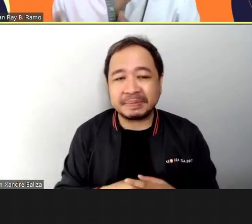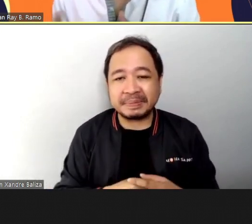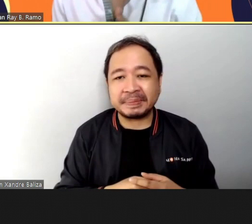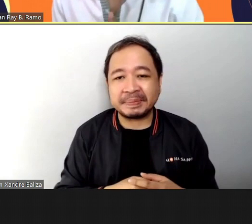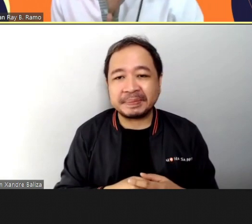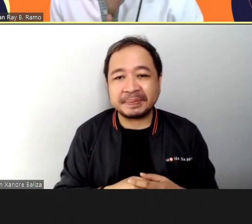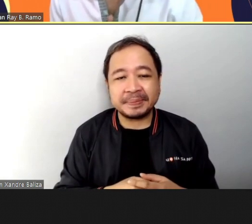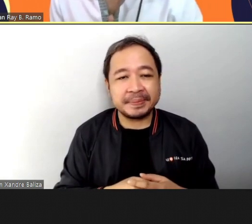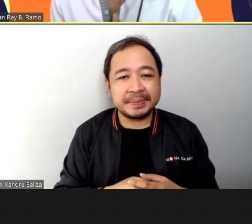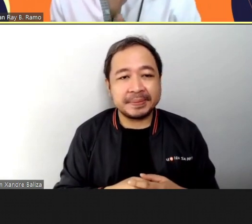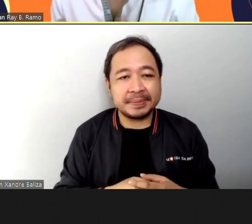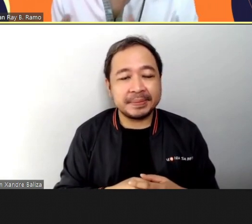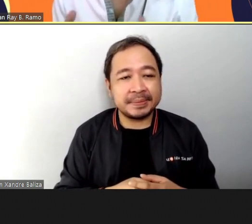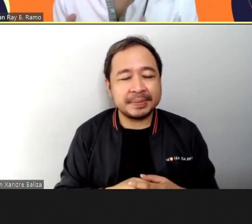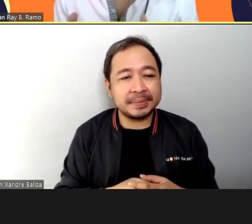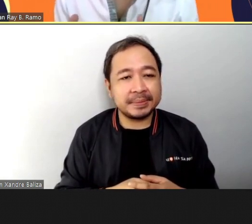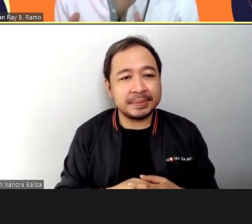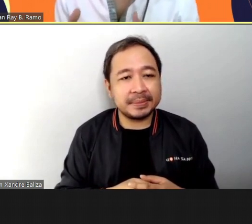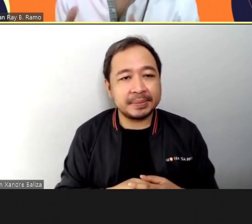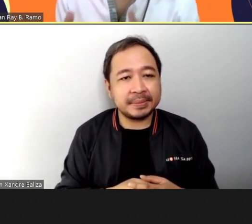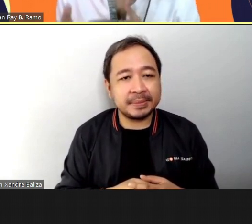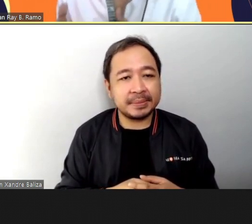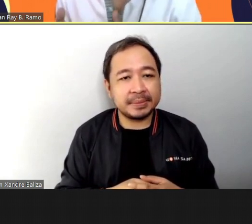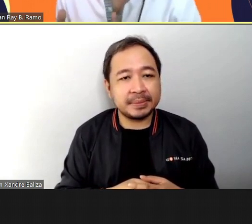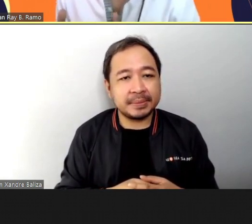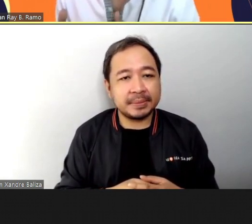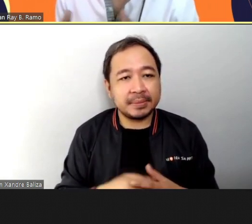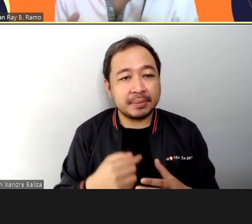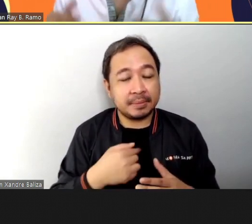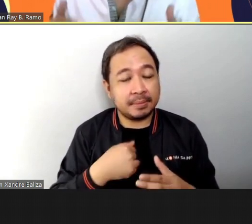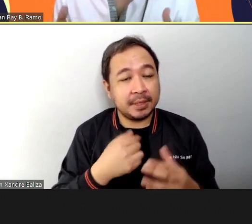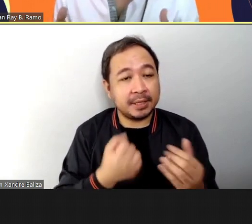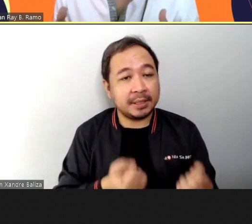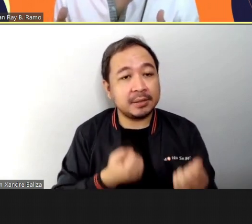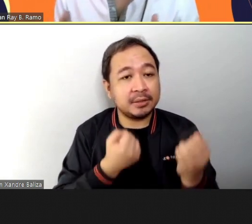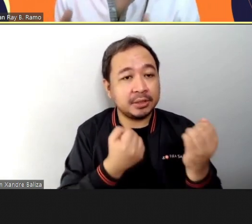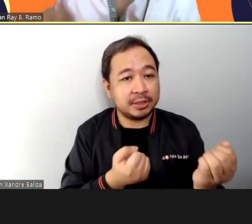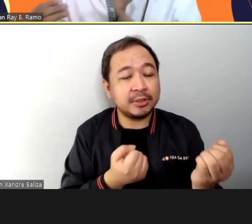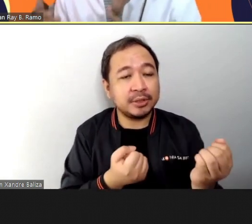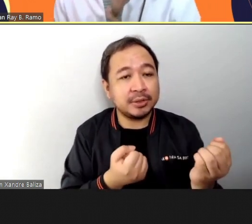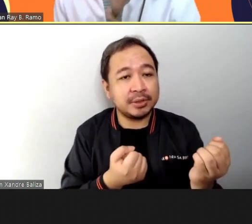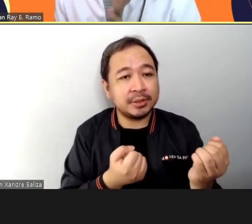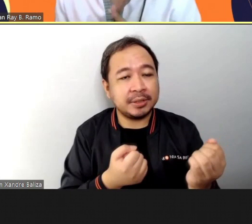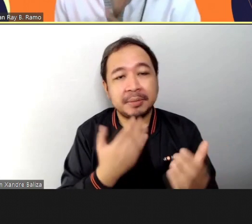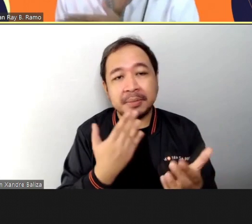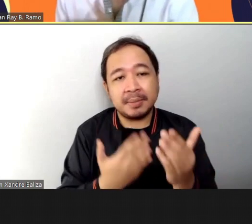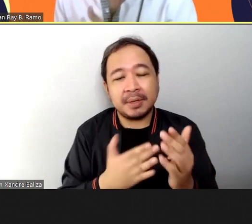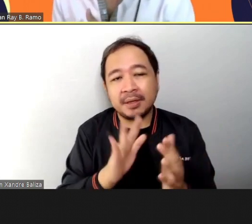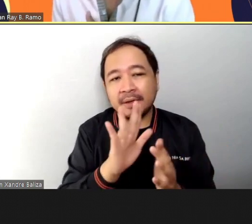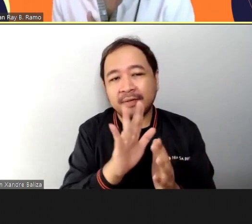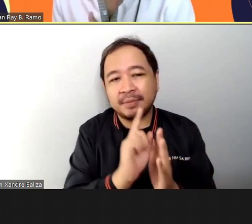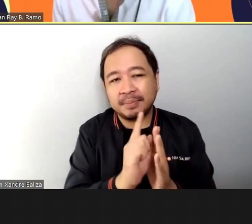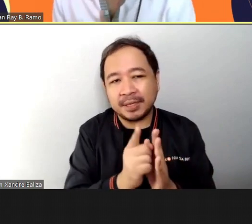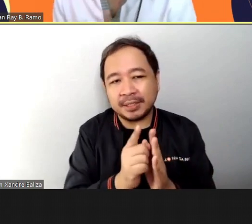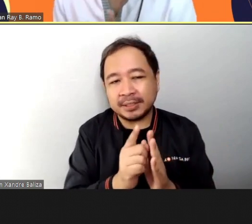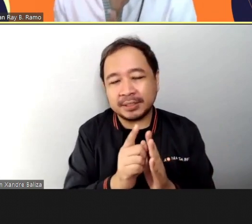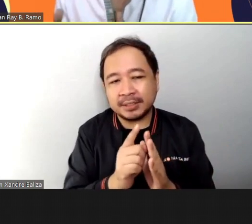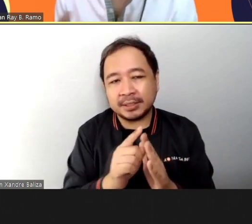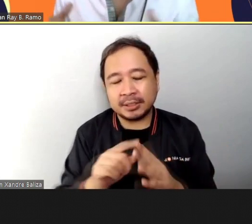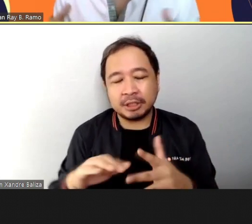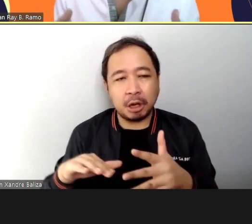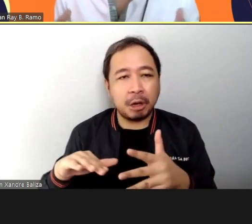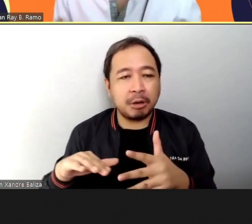siyempre online class so ang isa sa mga masasuggest ko is take at least five minutes per hour a break for